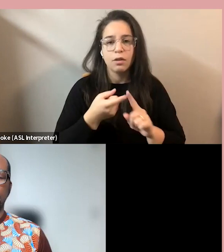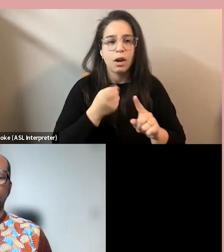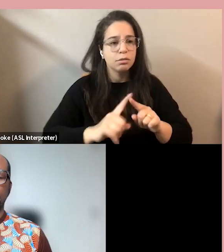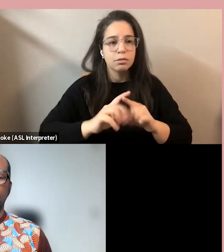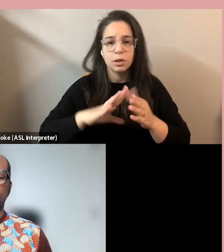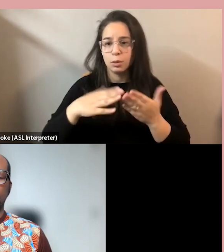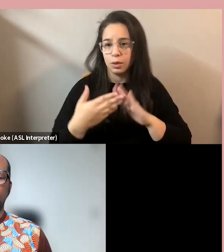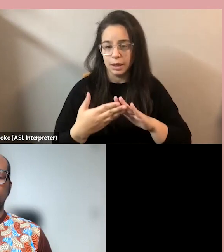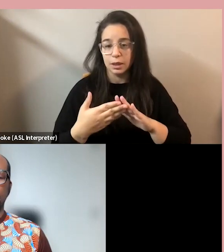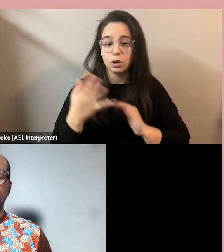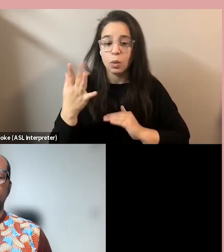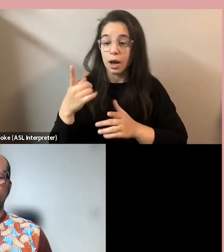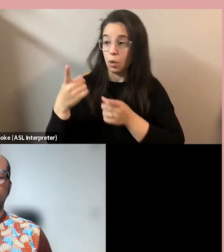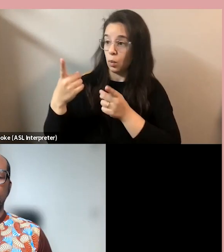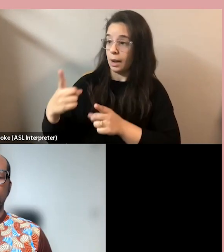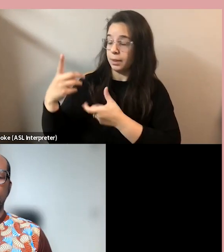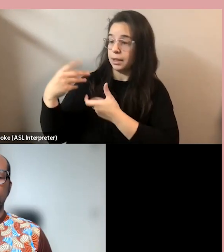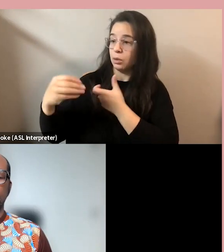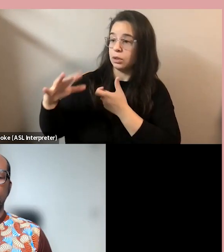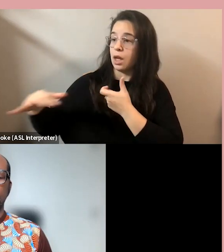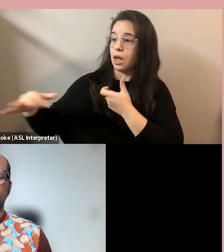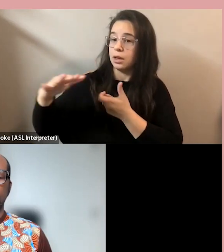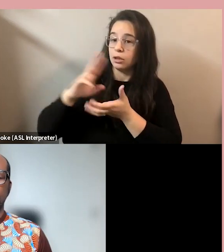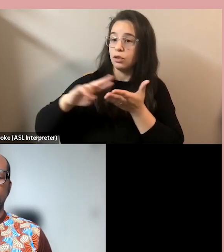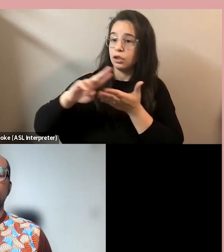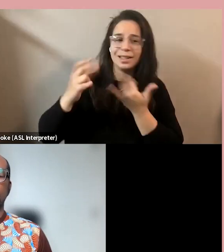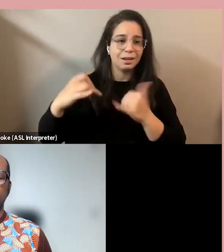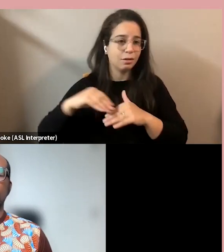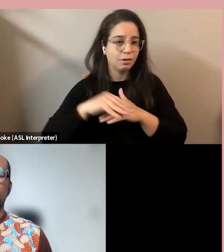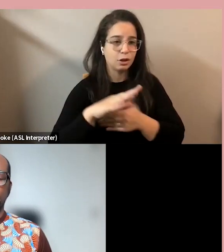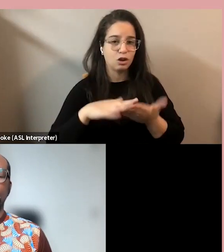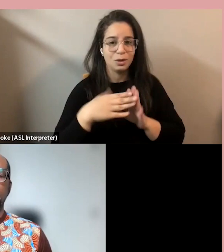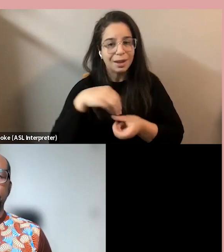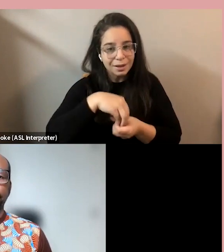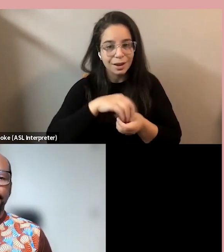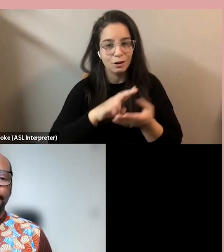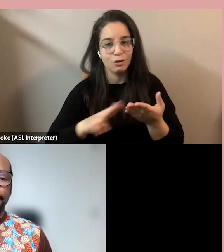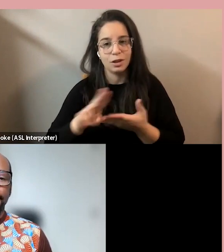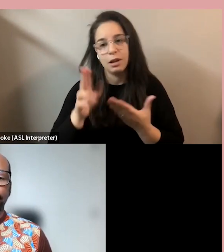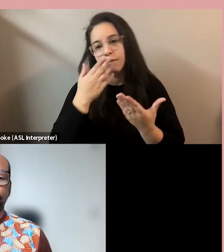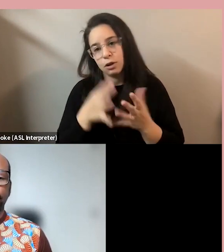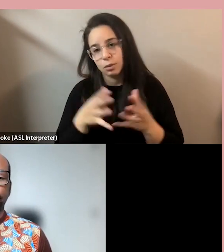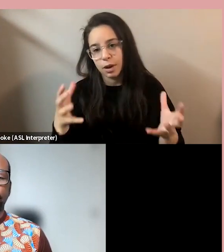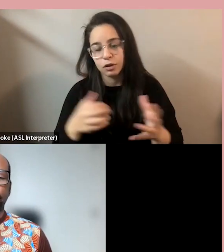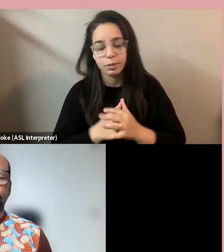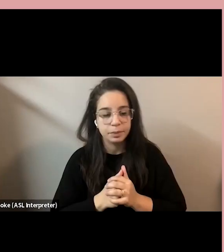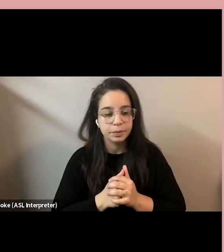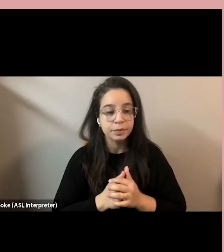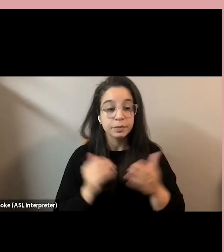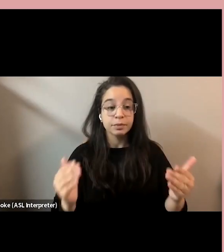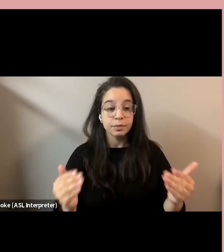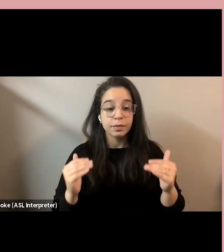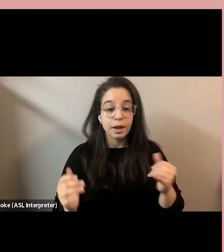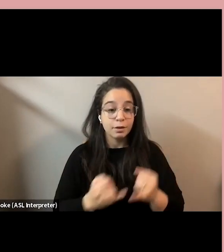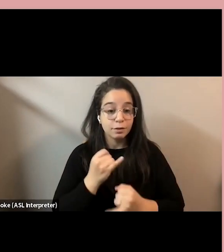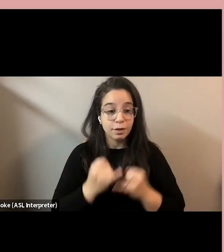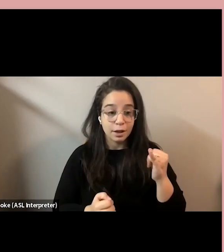what happens externally really does affect communities internally. So thank you so very much. Next and probably finally